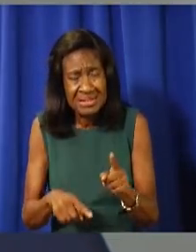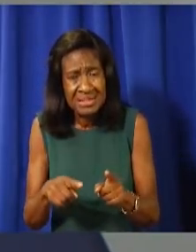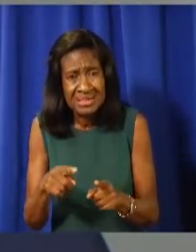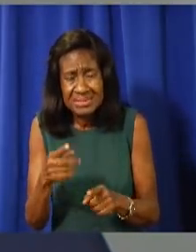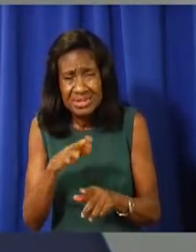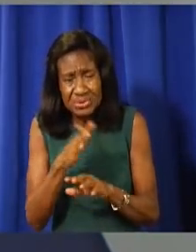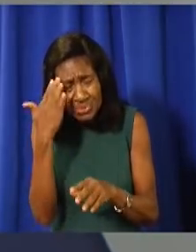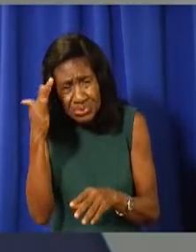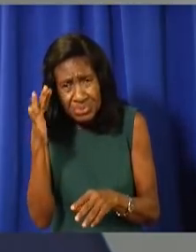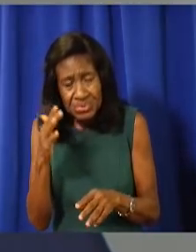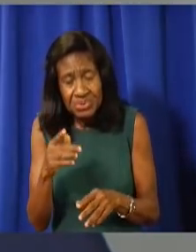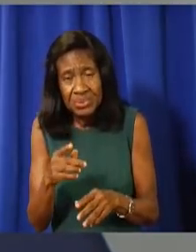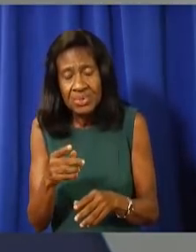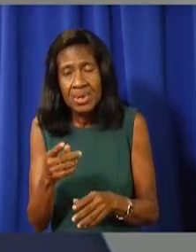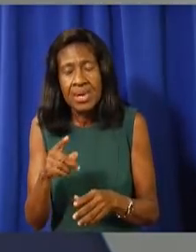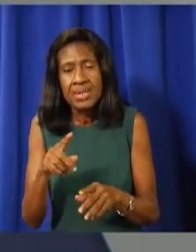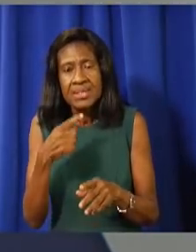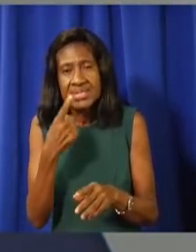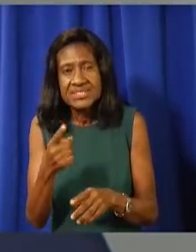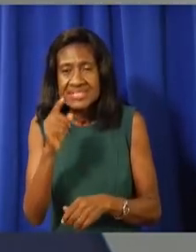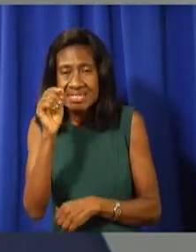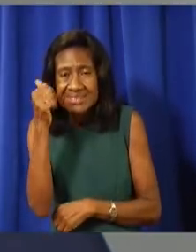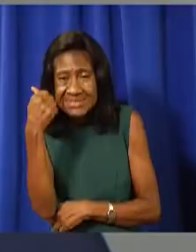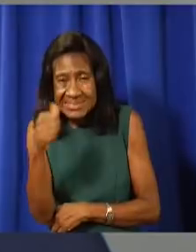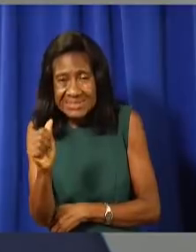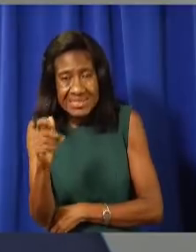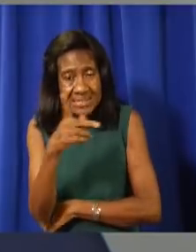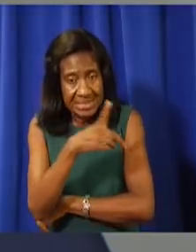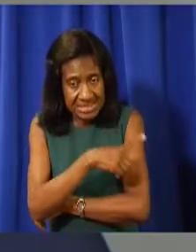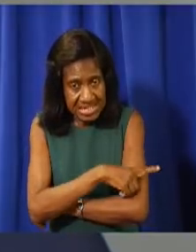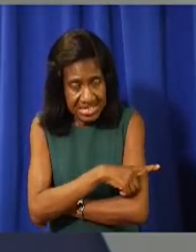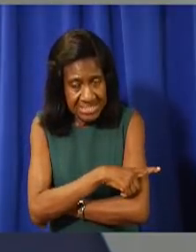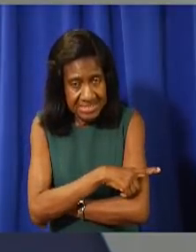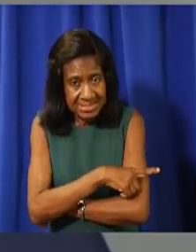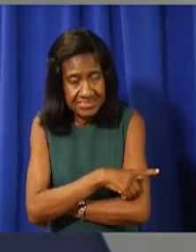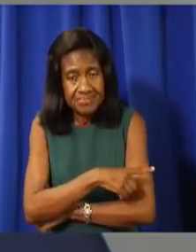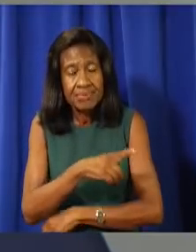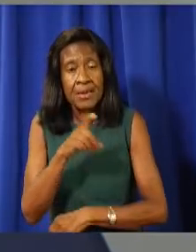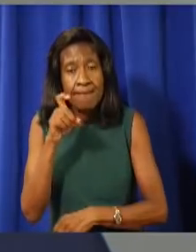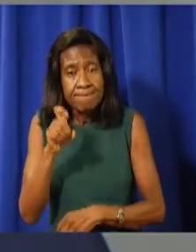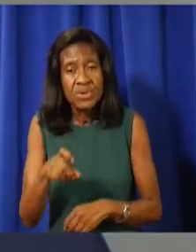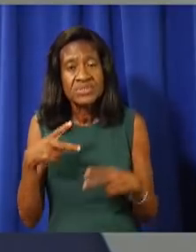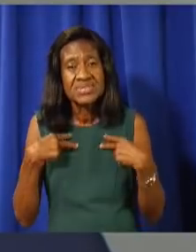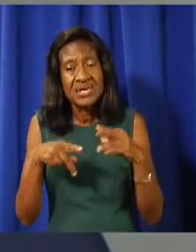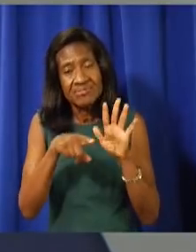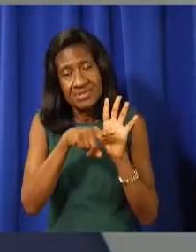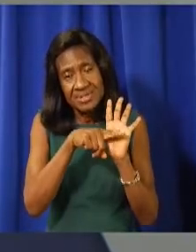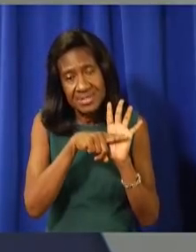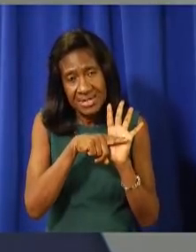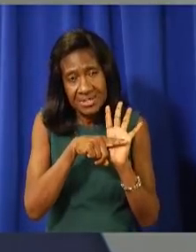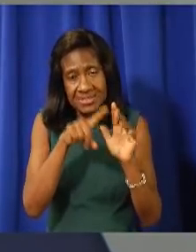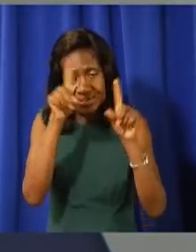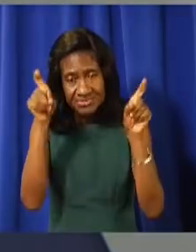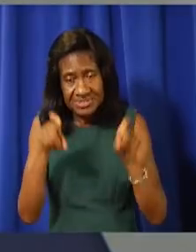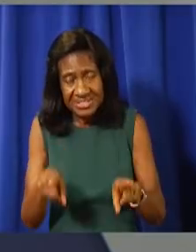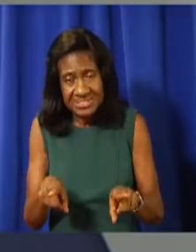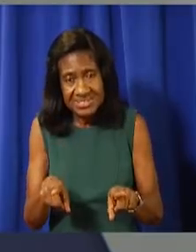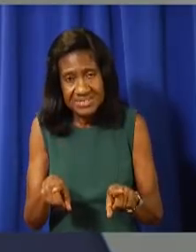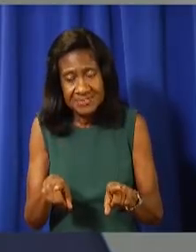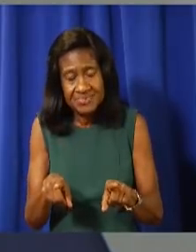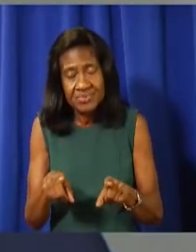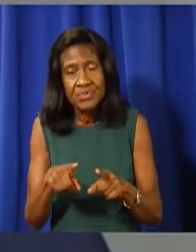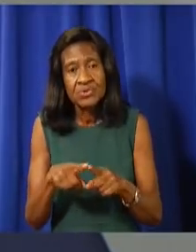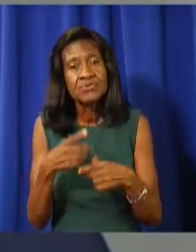will be subject to 10 days in quarantine. Again, a negative PCR test is required for the quarantine period